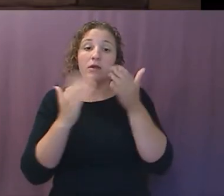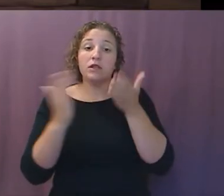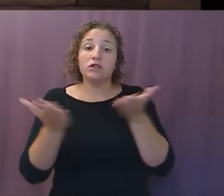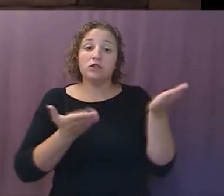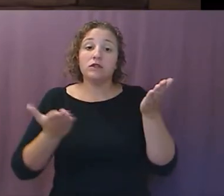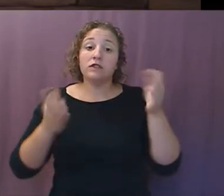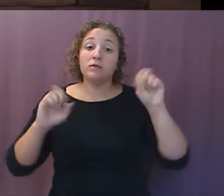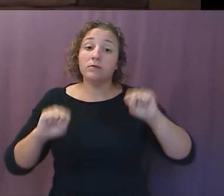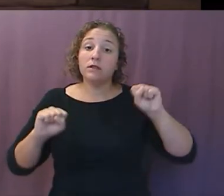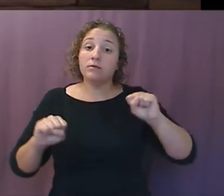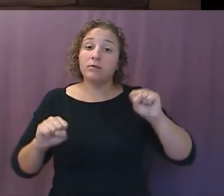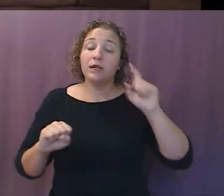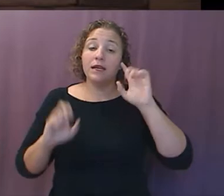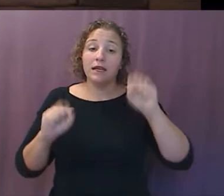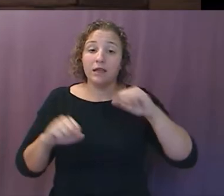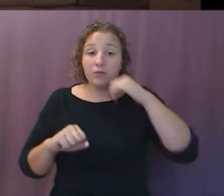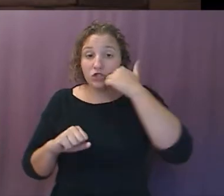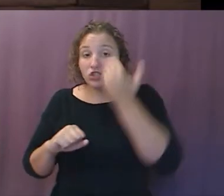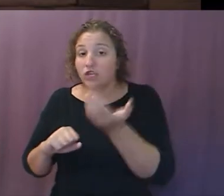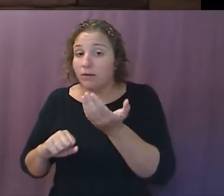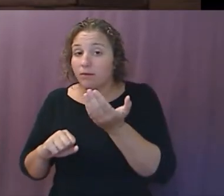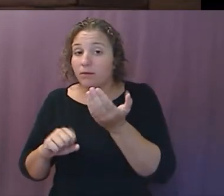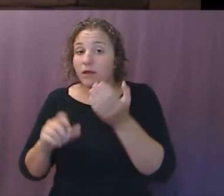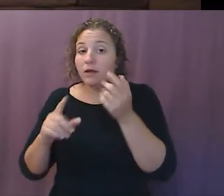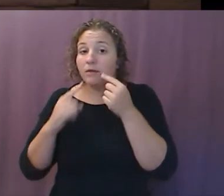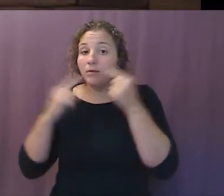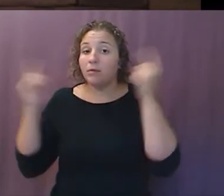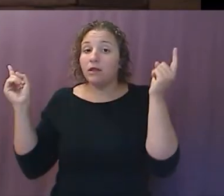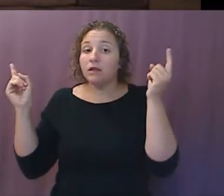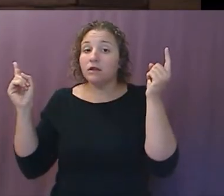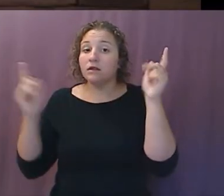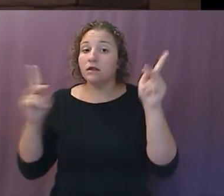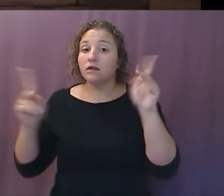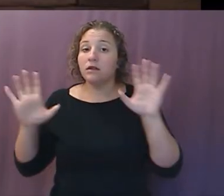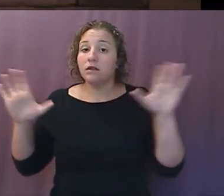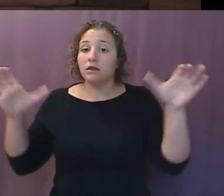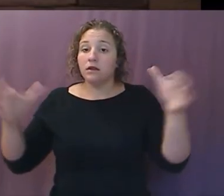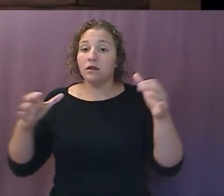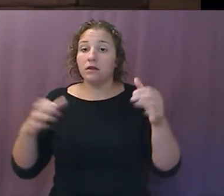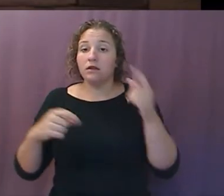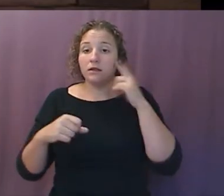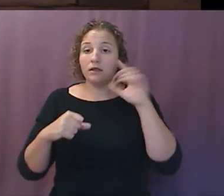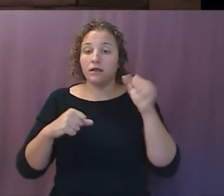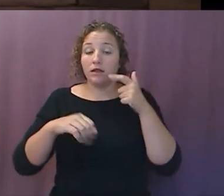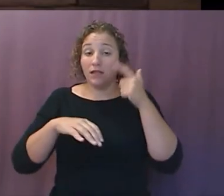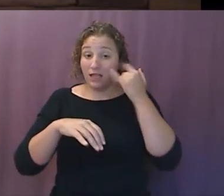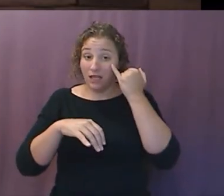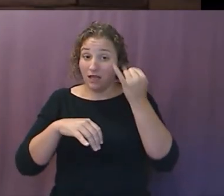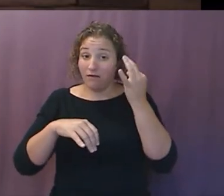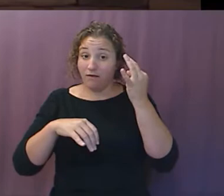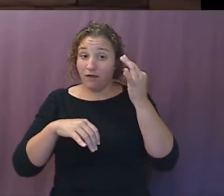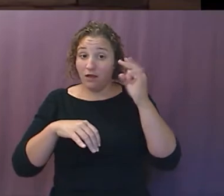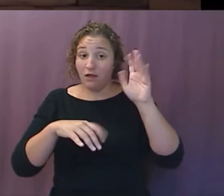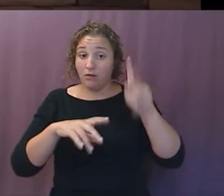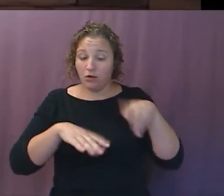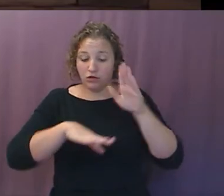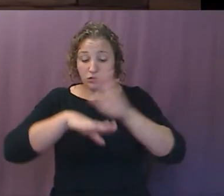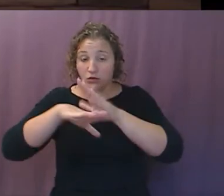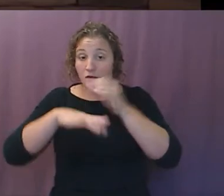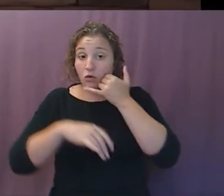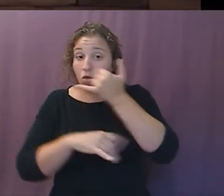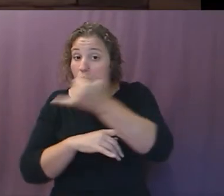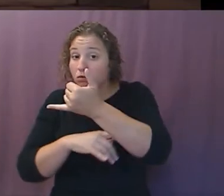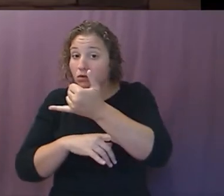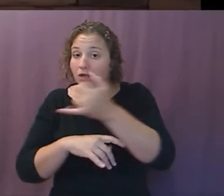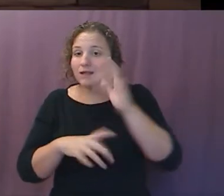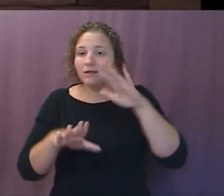You can even be shamed publicly. Other articles say they will have, when someone calls you, a warning from law enforcement or the PSB that you're a person